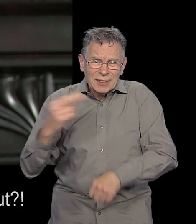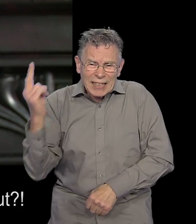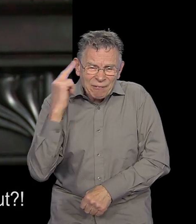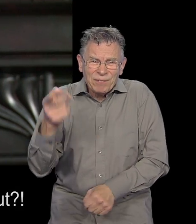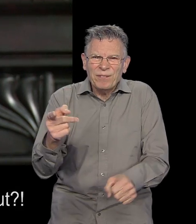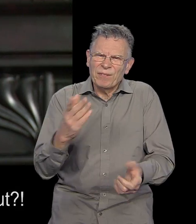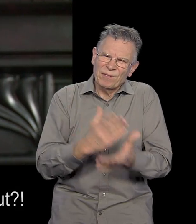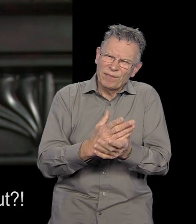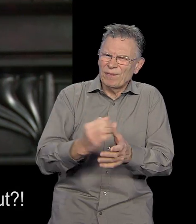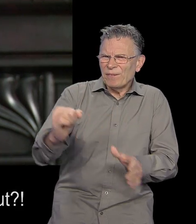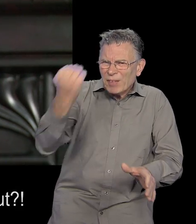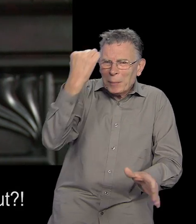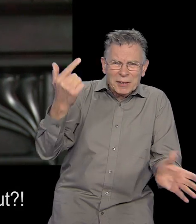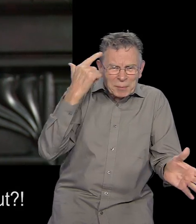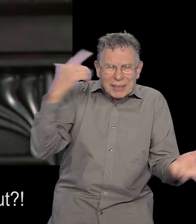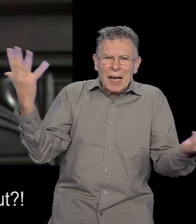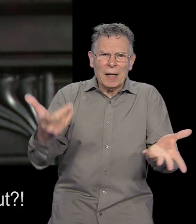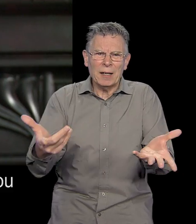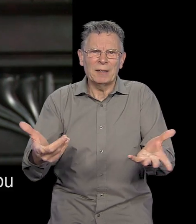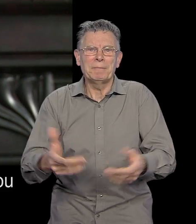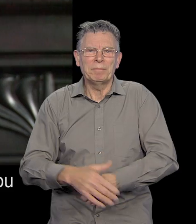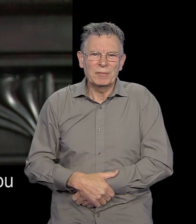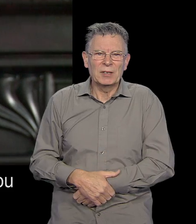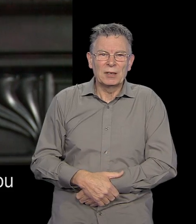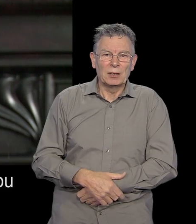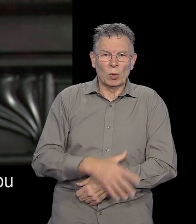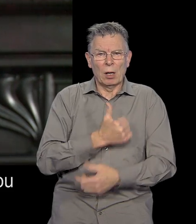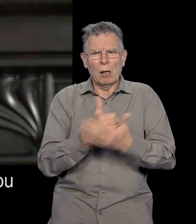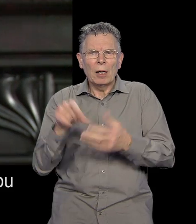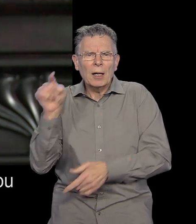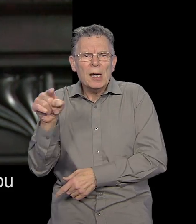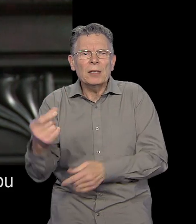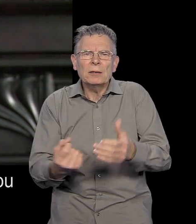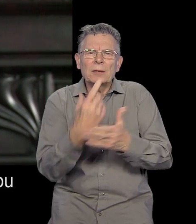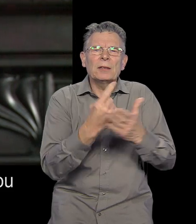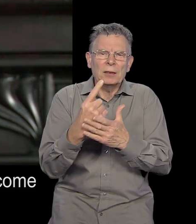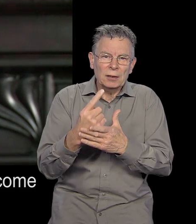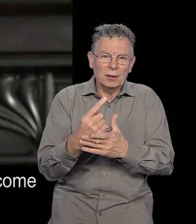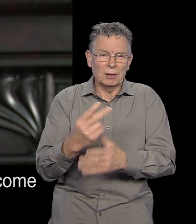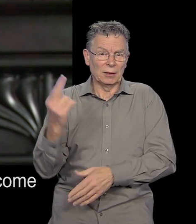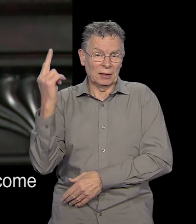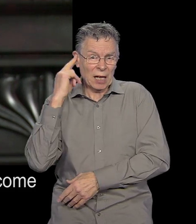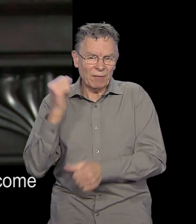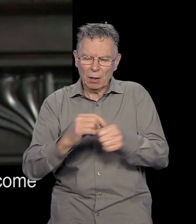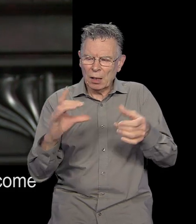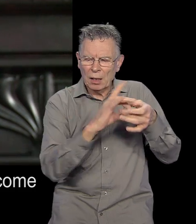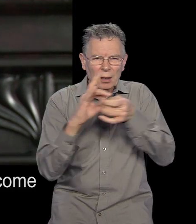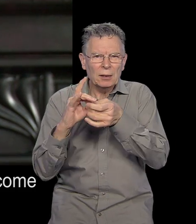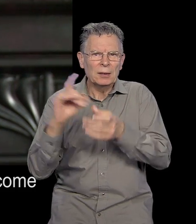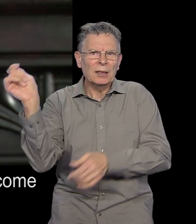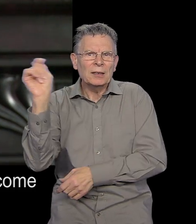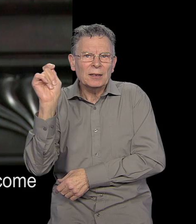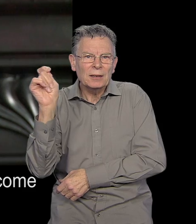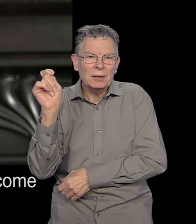salt should go, no, what are you talking about? Like, you want to become deaf, you mentalist. Like, because in every case,